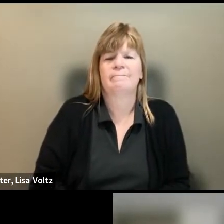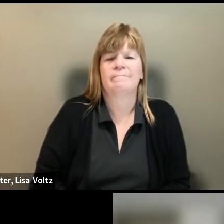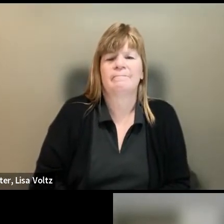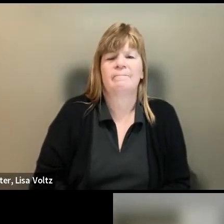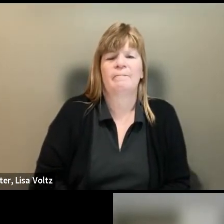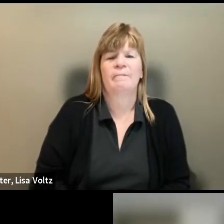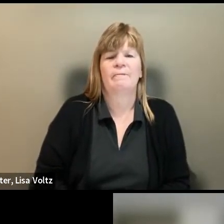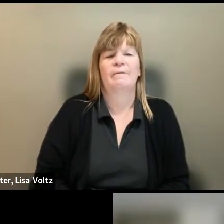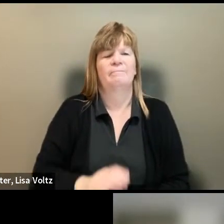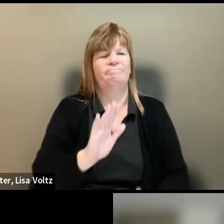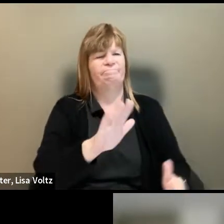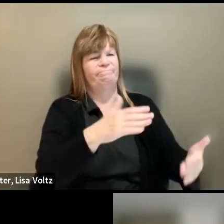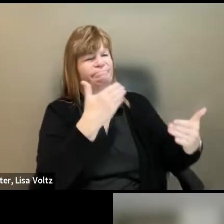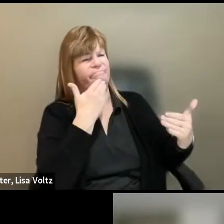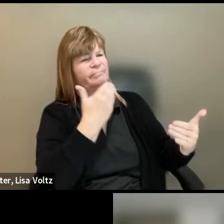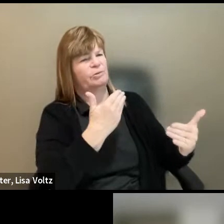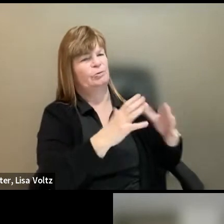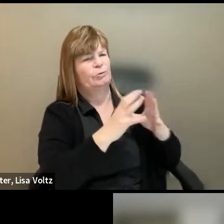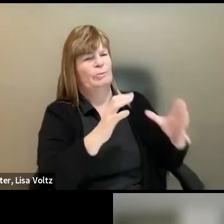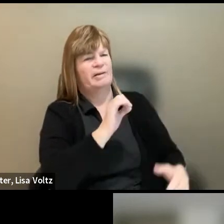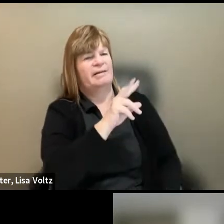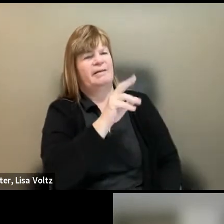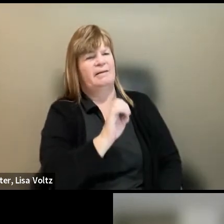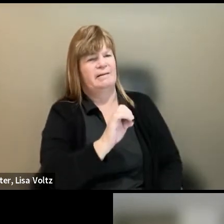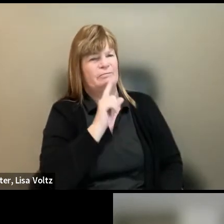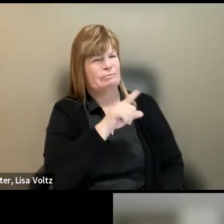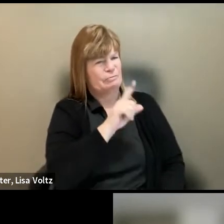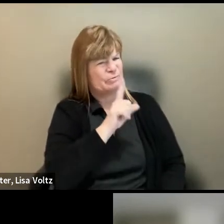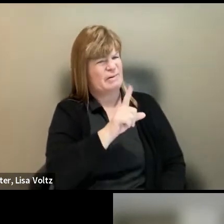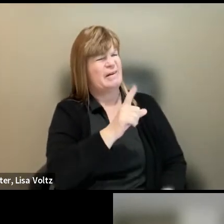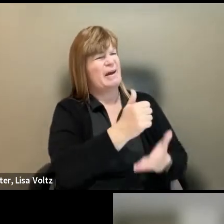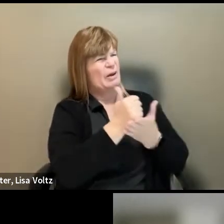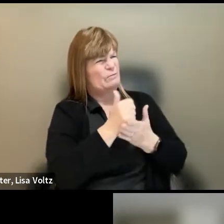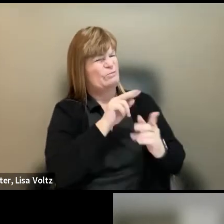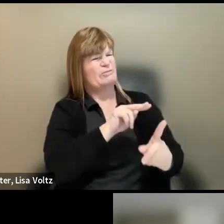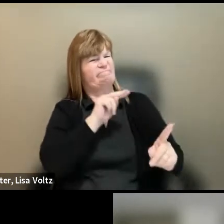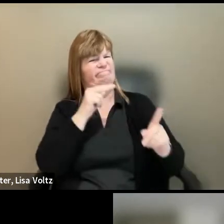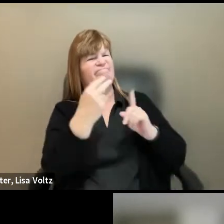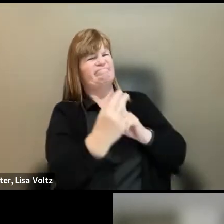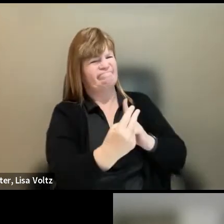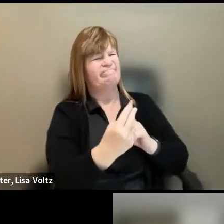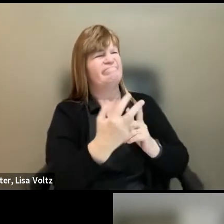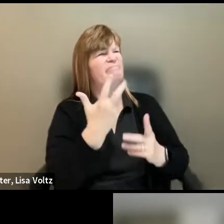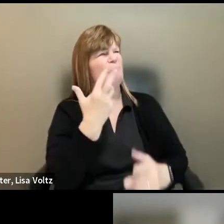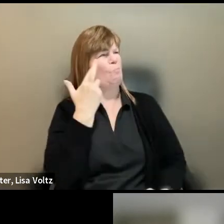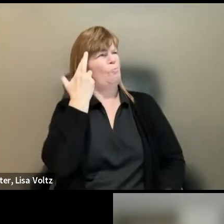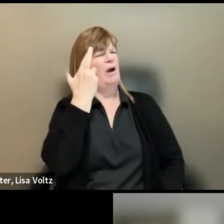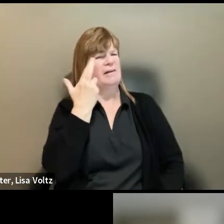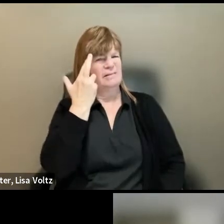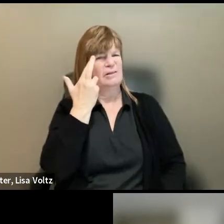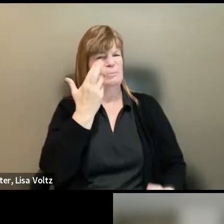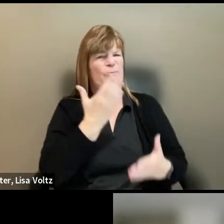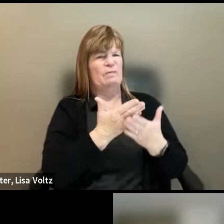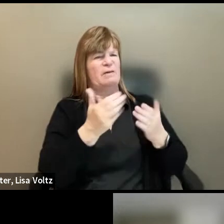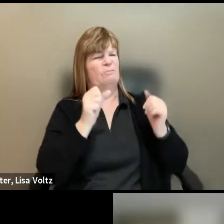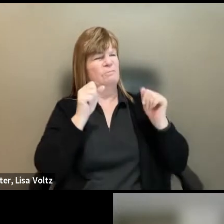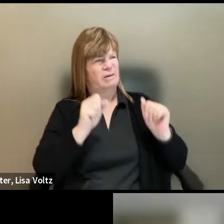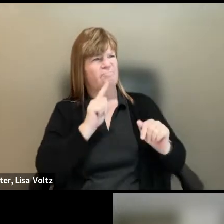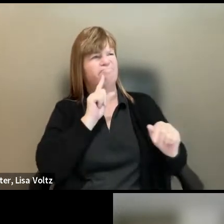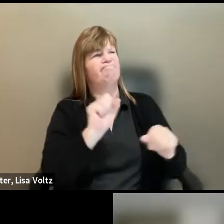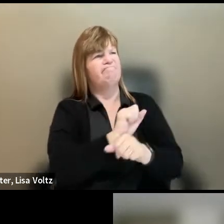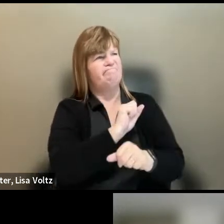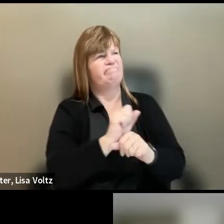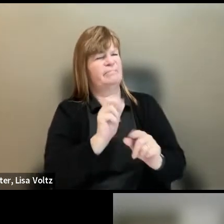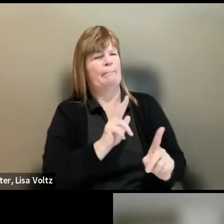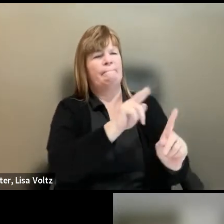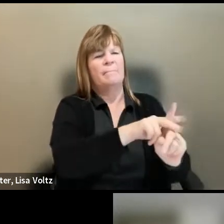Thank you so much, Eve, for those really helpful insights and practical and actionable ideas. Let's